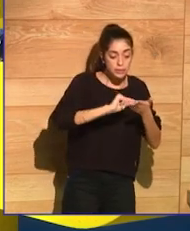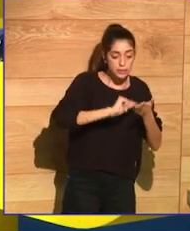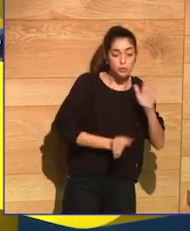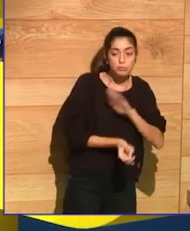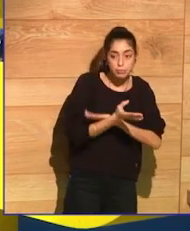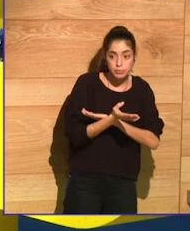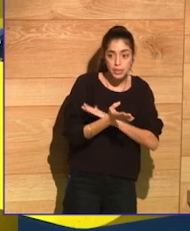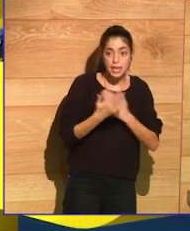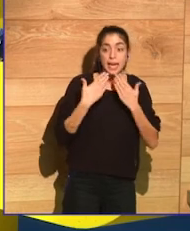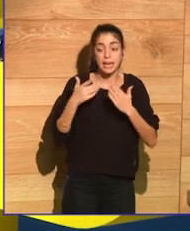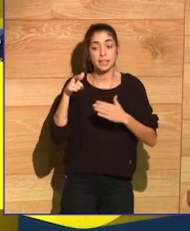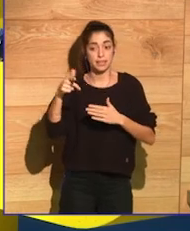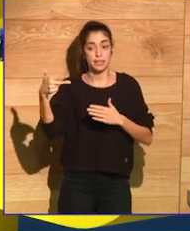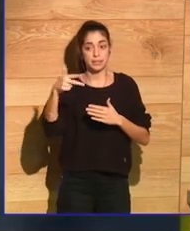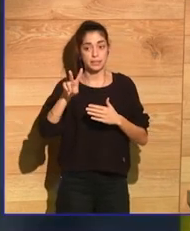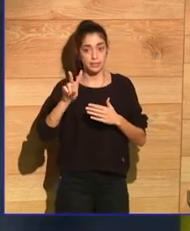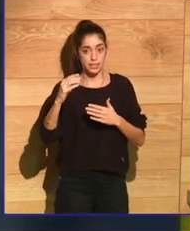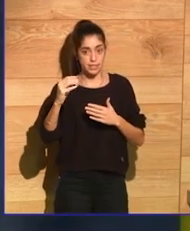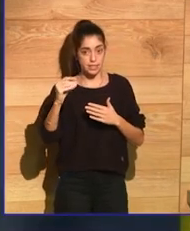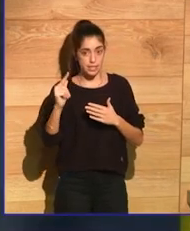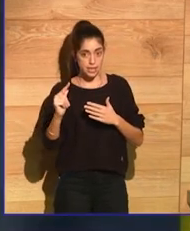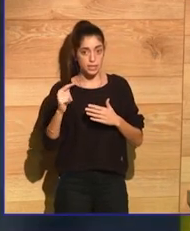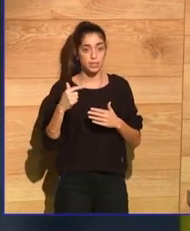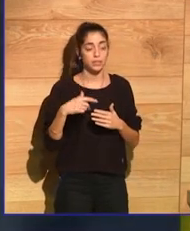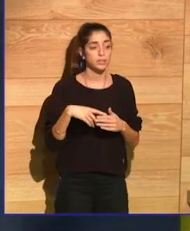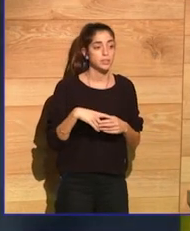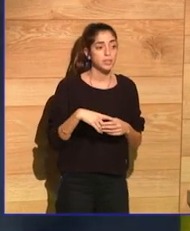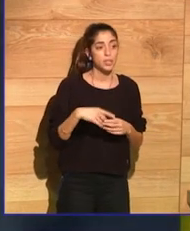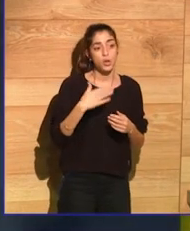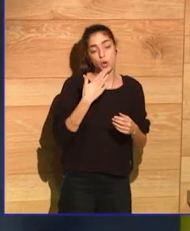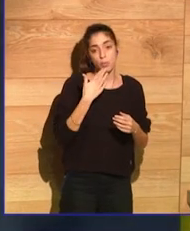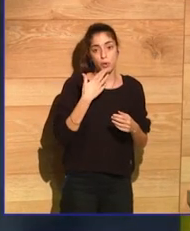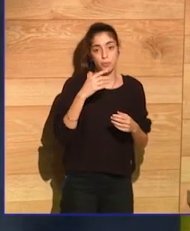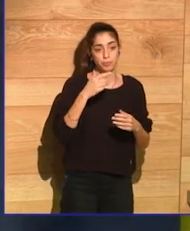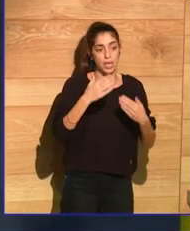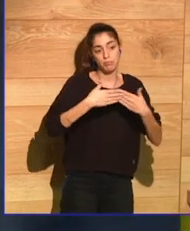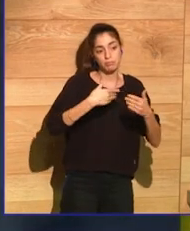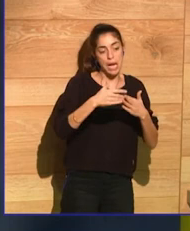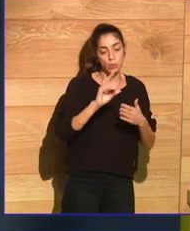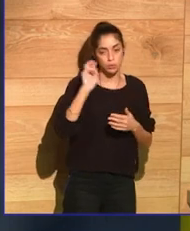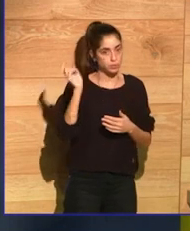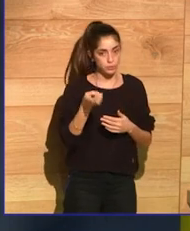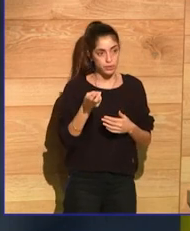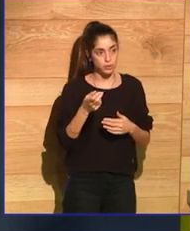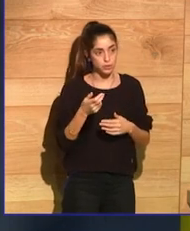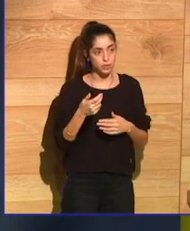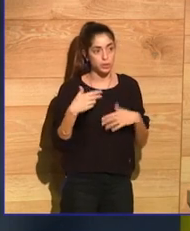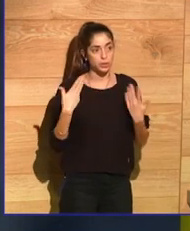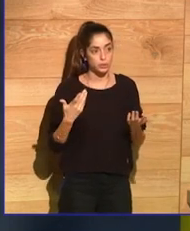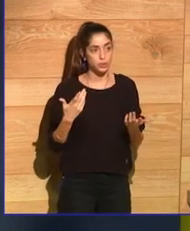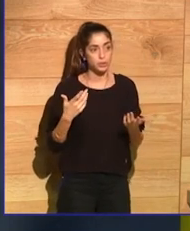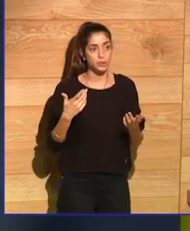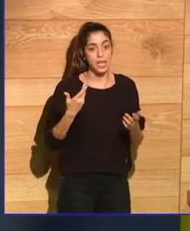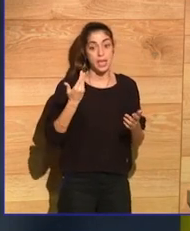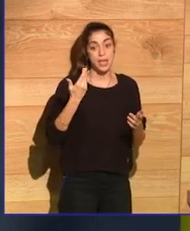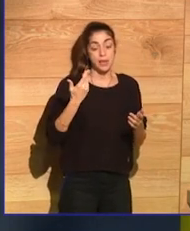reading your books. When you started writing, you looked up up on the writers that you liked, like Scott